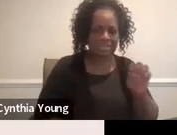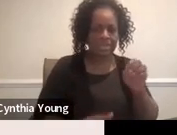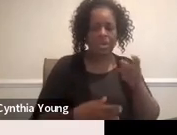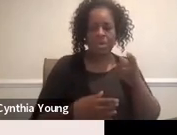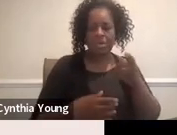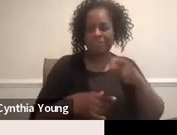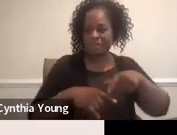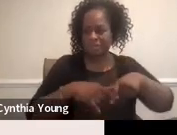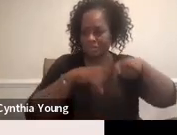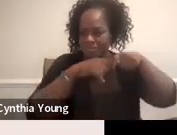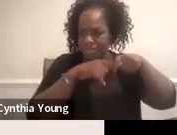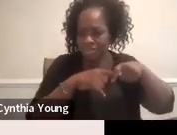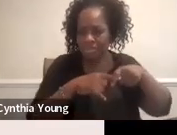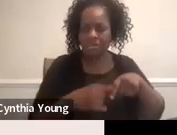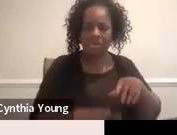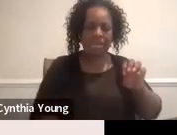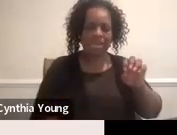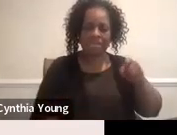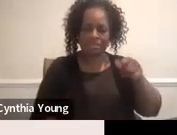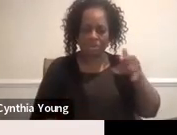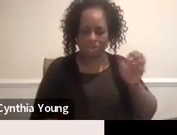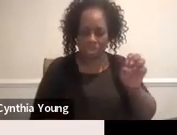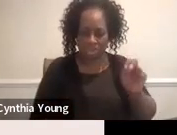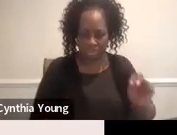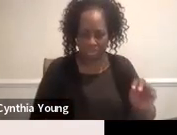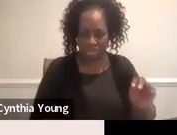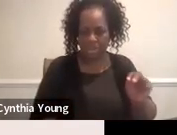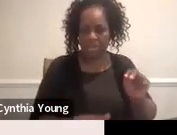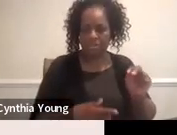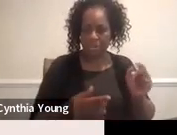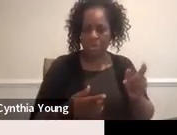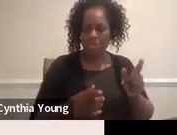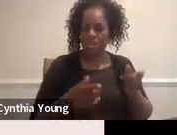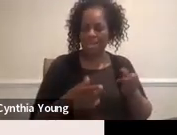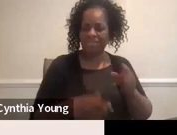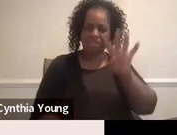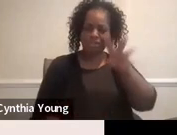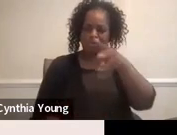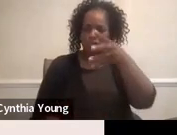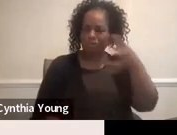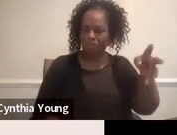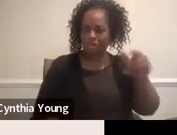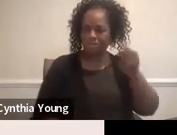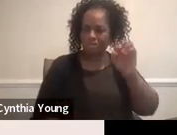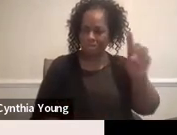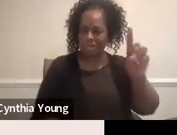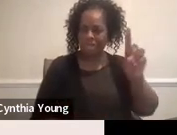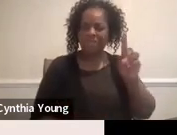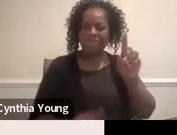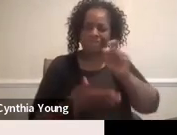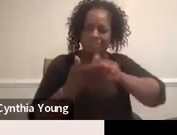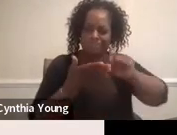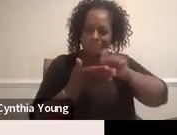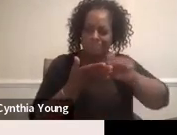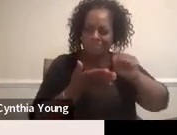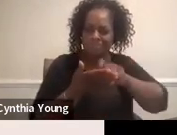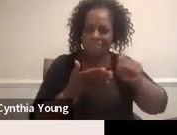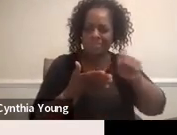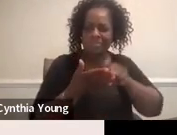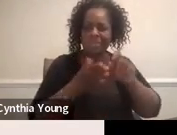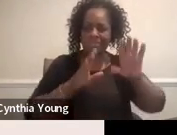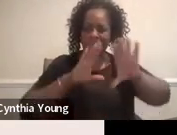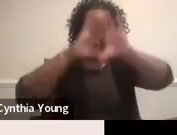and or expulsion. And we'll go through and we have this little grid and we just take a lot of notes and we look at the whole